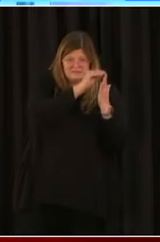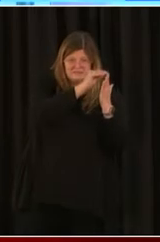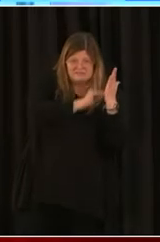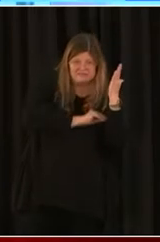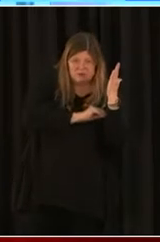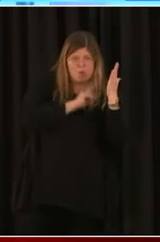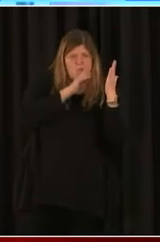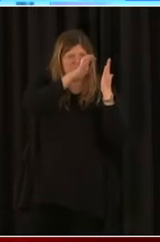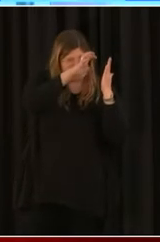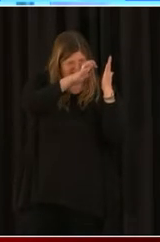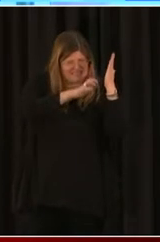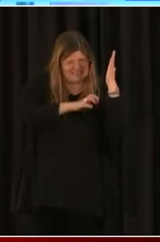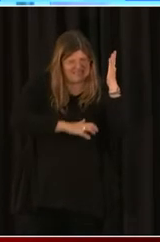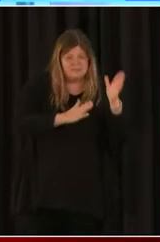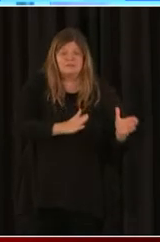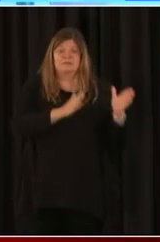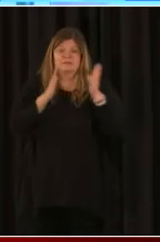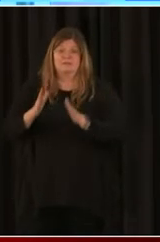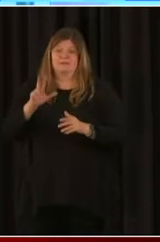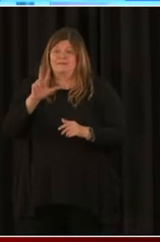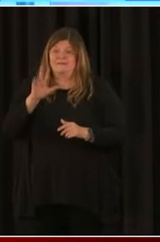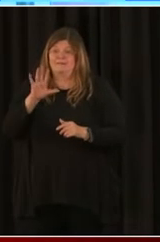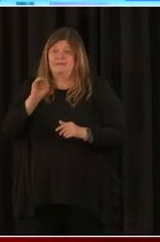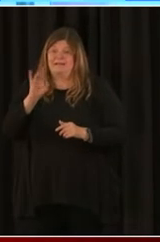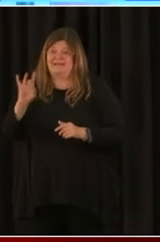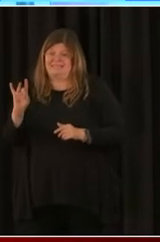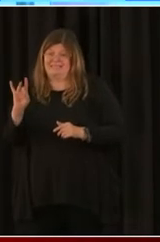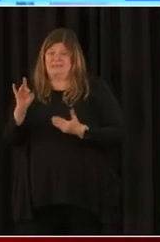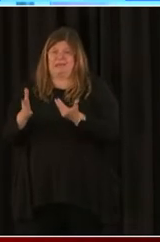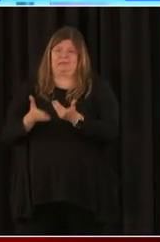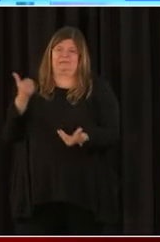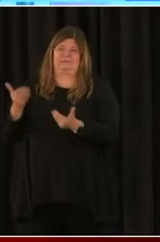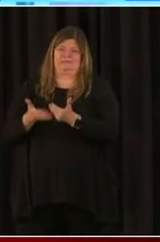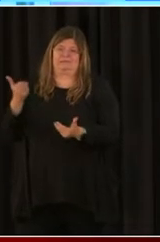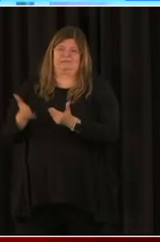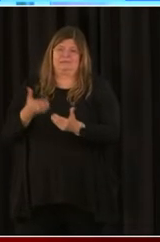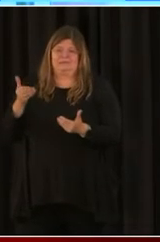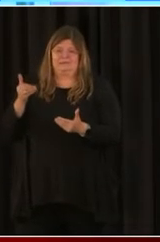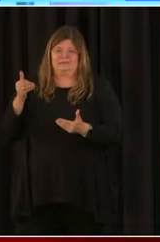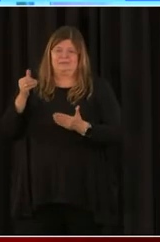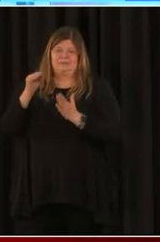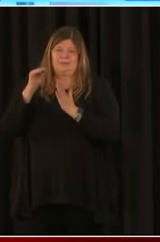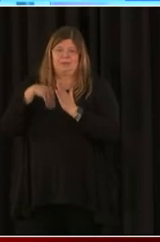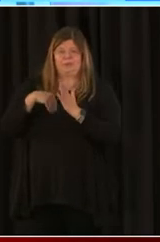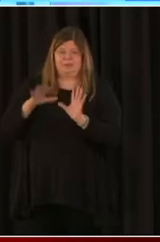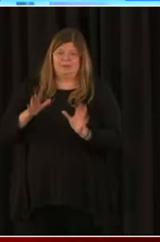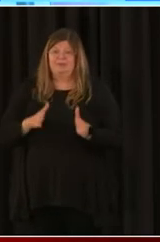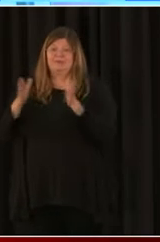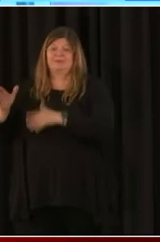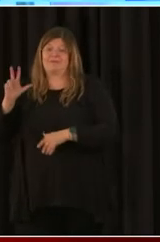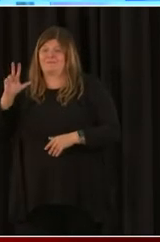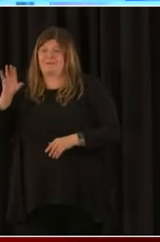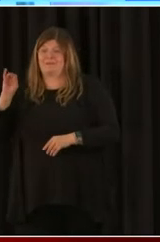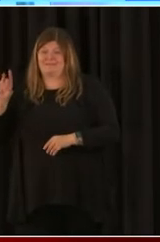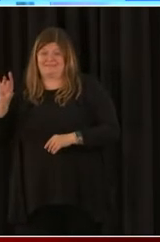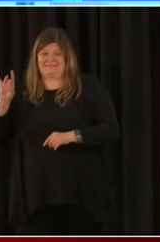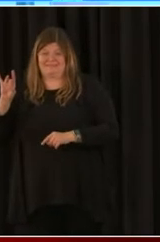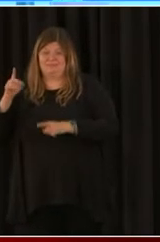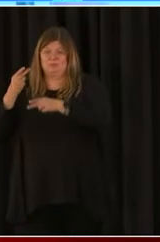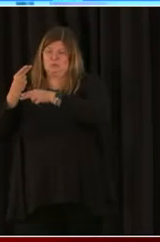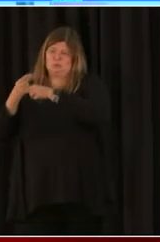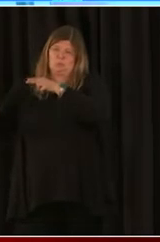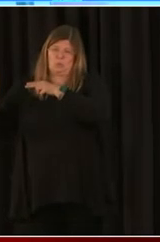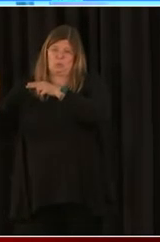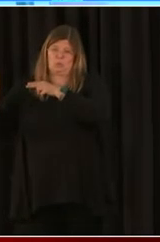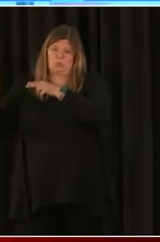have the 3508 EZ form, and you have the 3508 short form. Well, under the stimulus package,